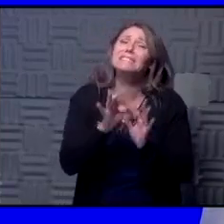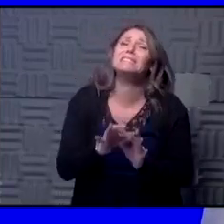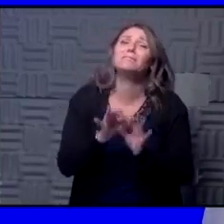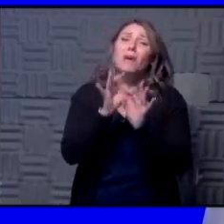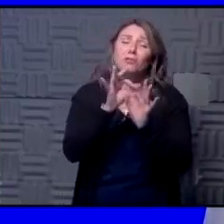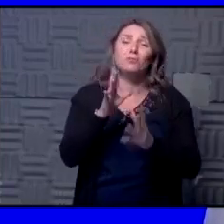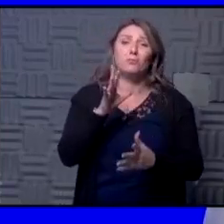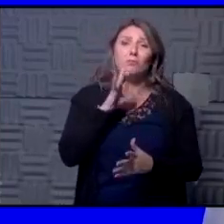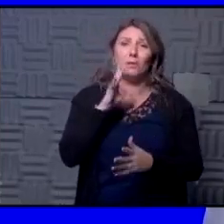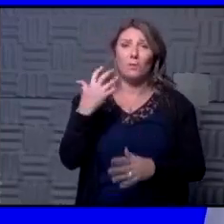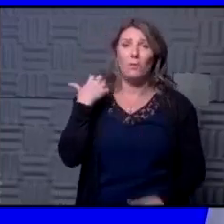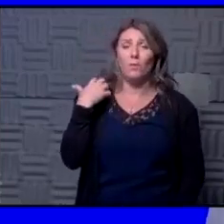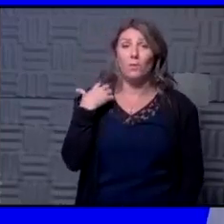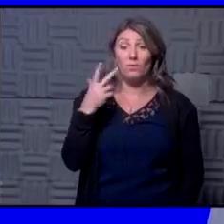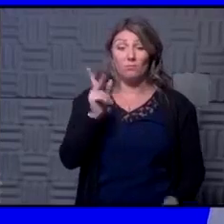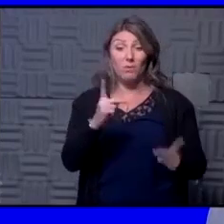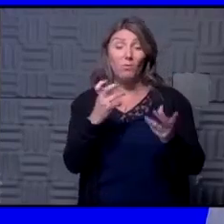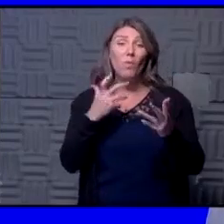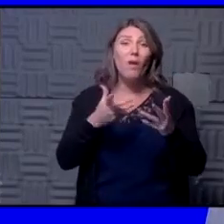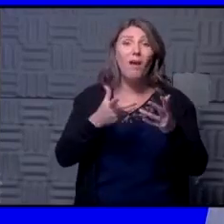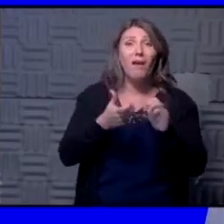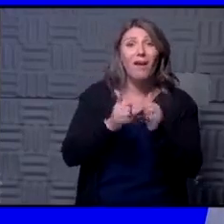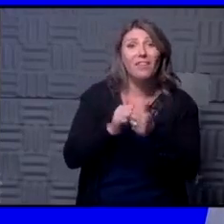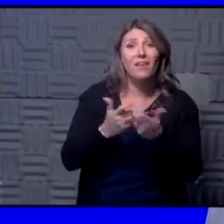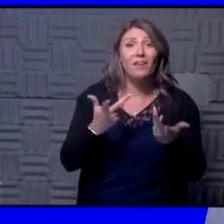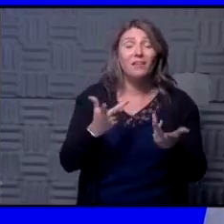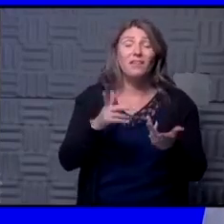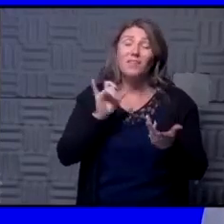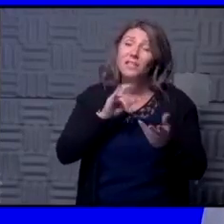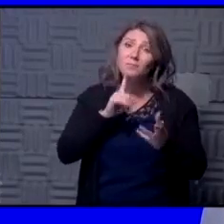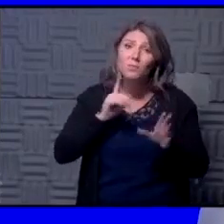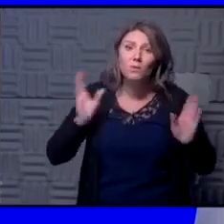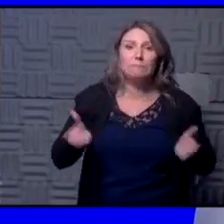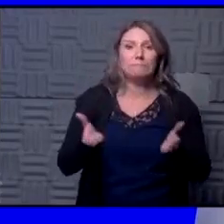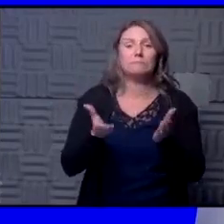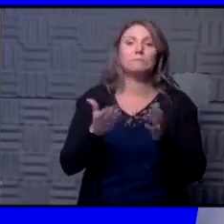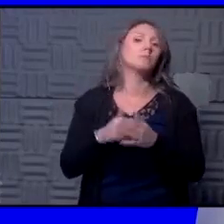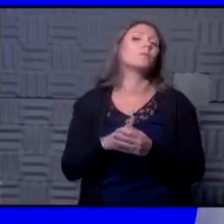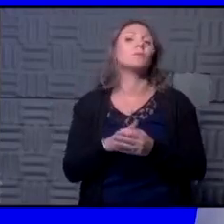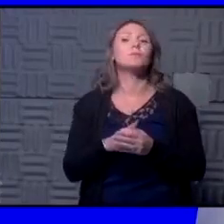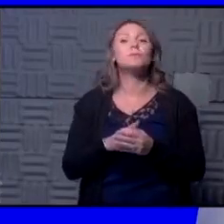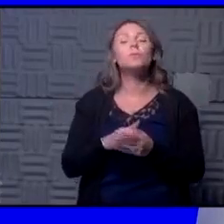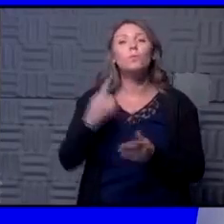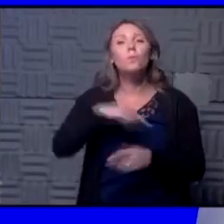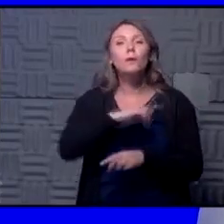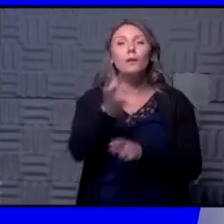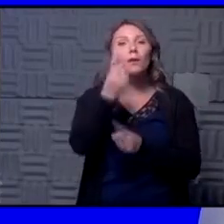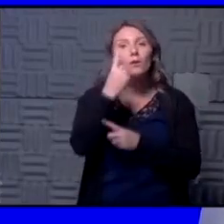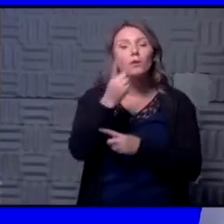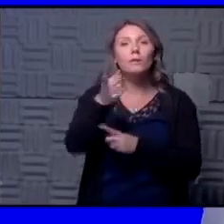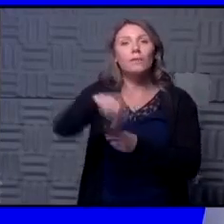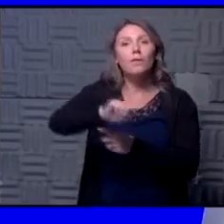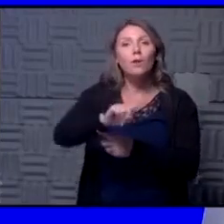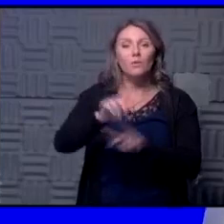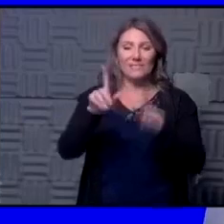people want to do athletics now and that has been a big push so certainly we understand that those teams are in